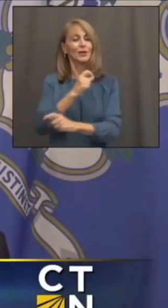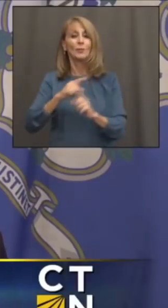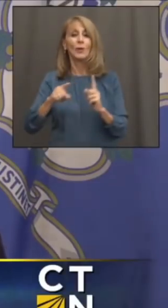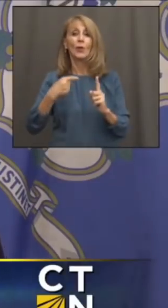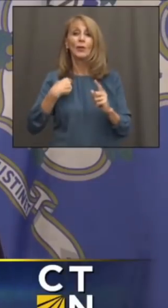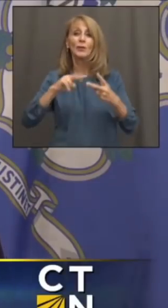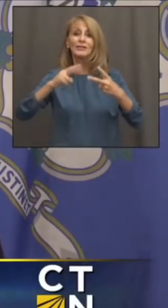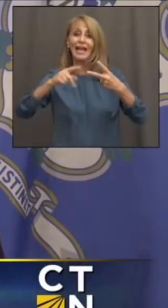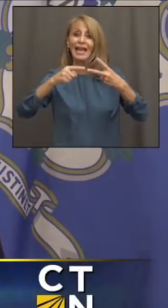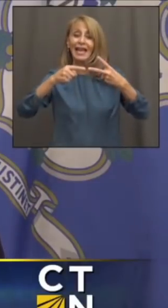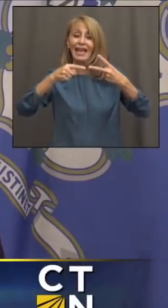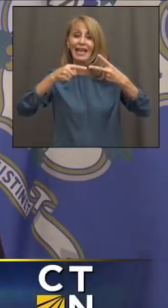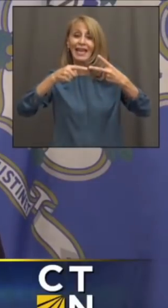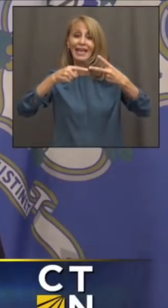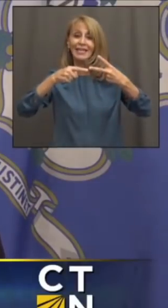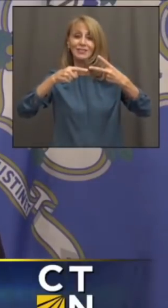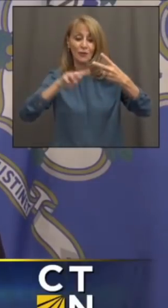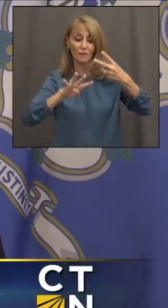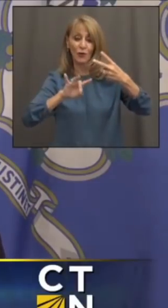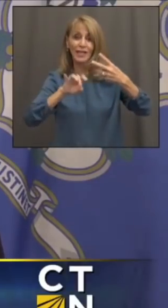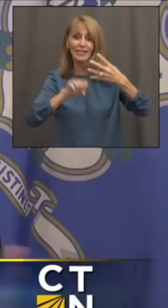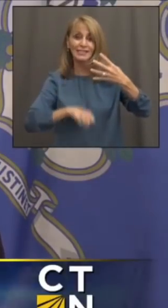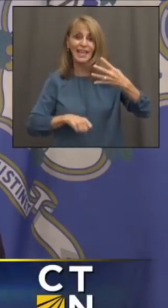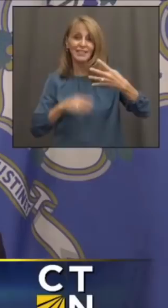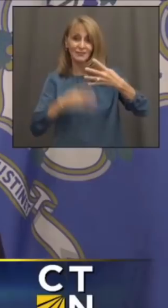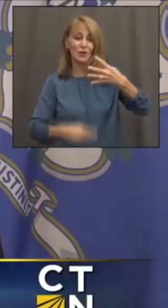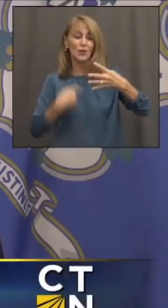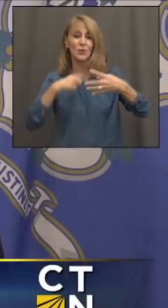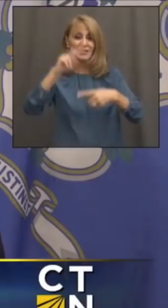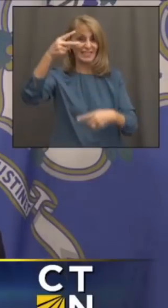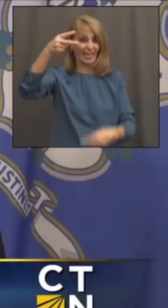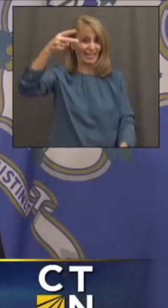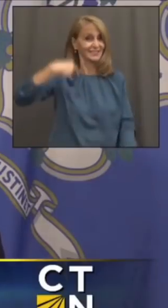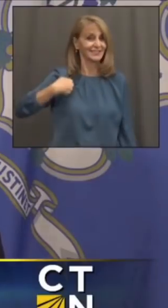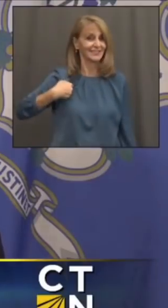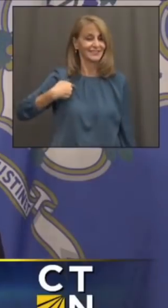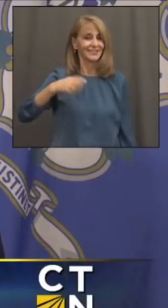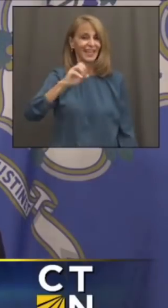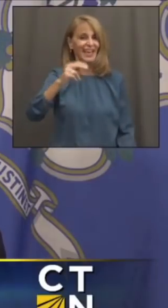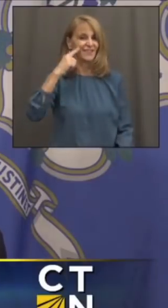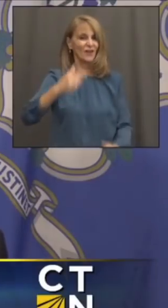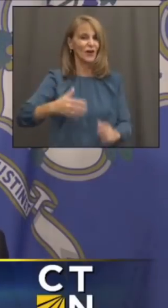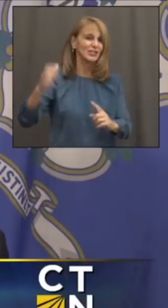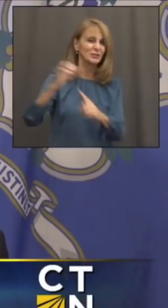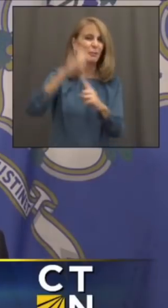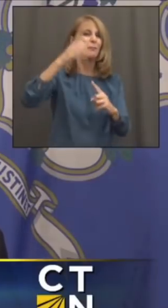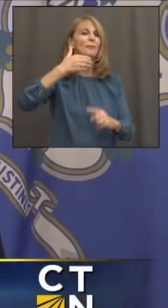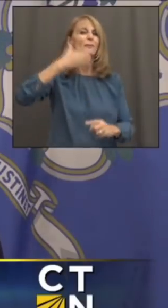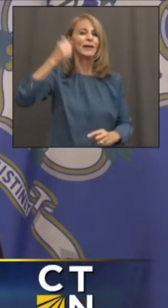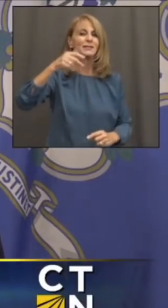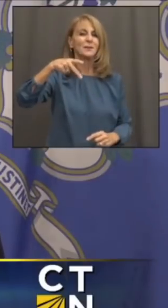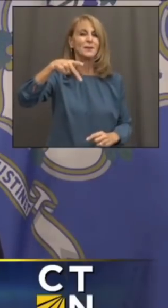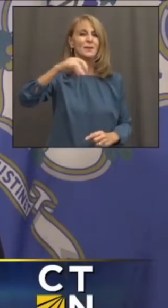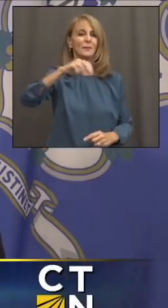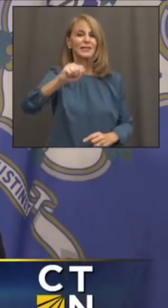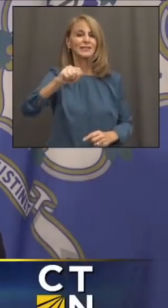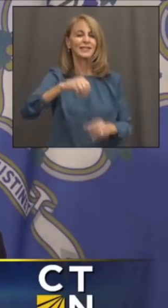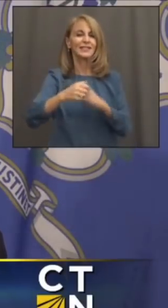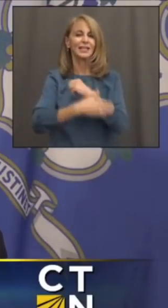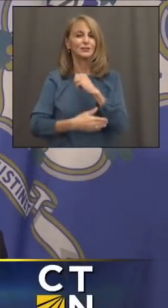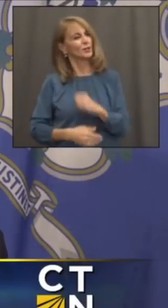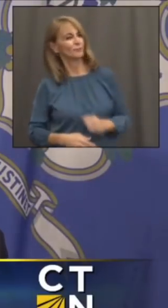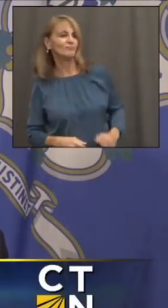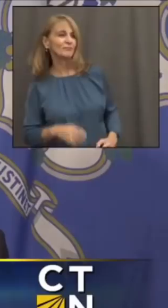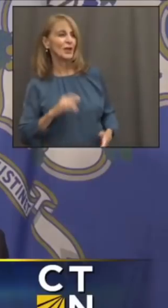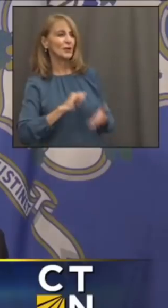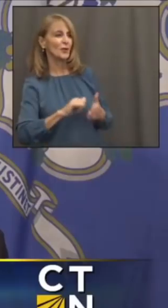number two, so we beat out another 48 states as for the best pizza in the country. So take that, New York.